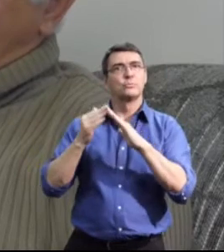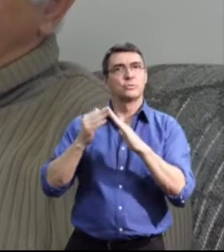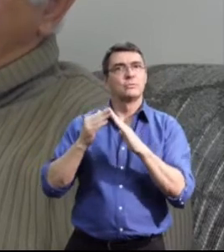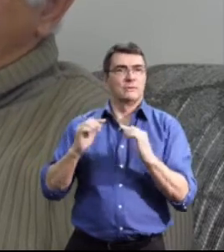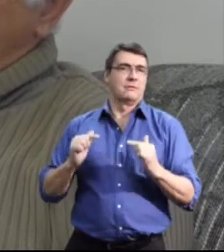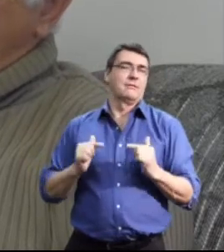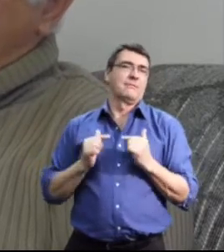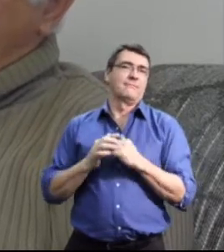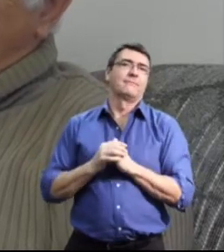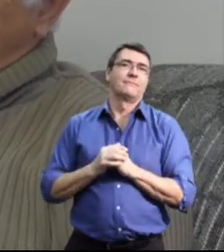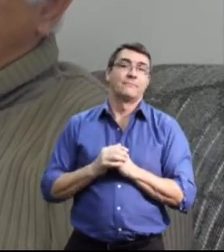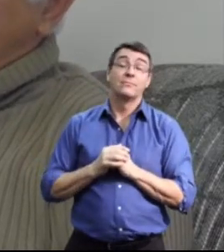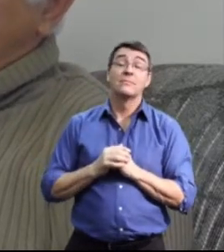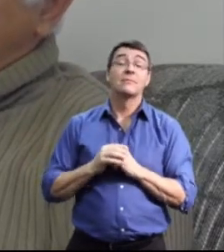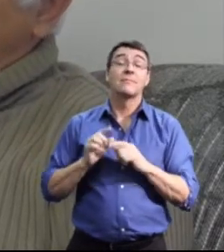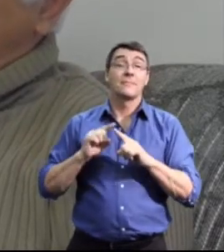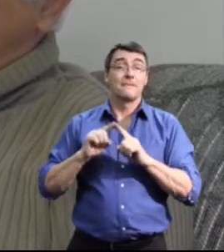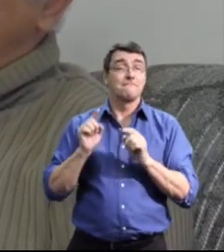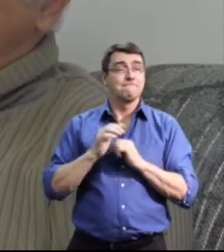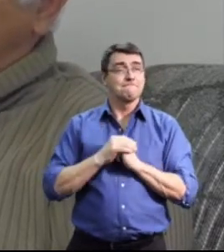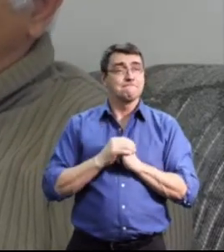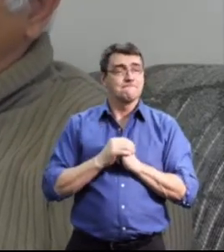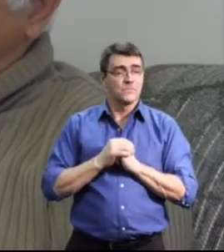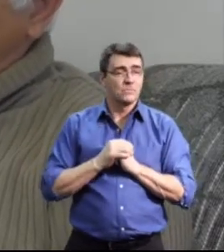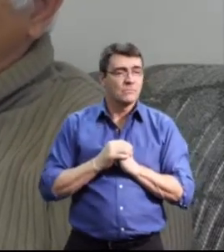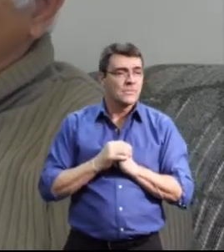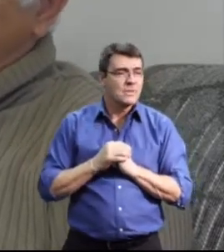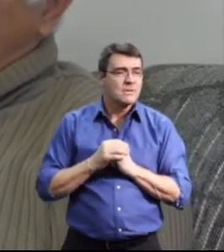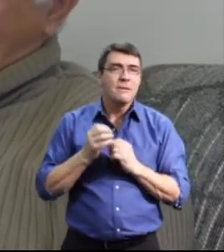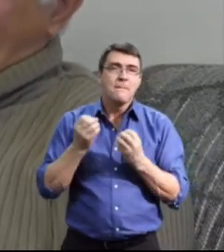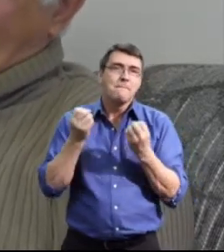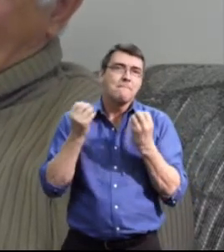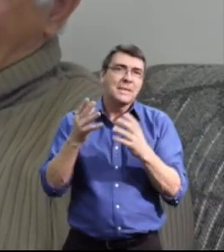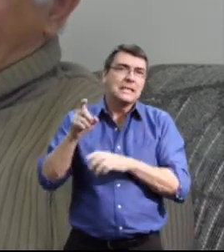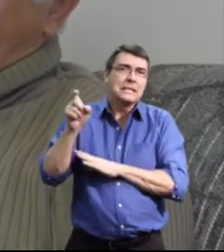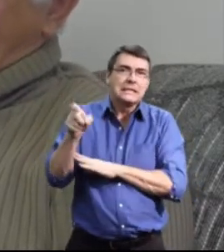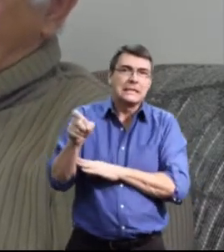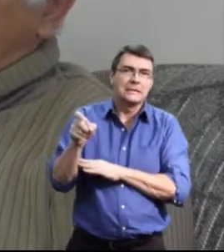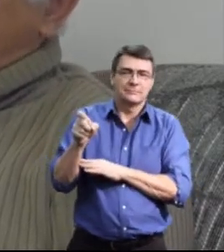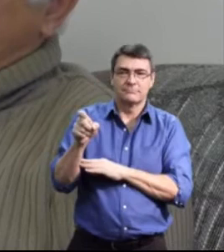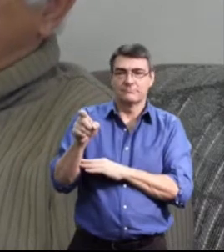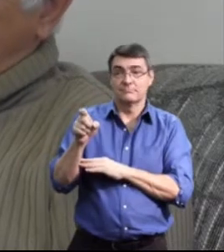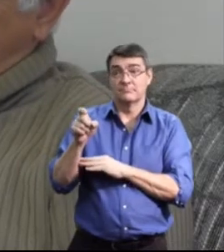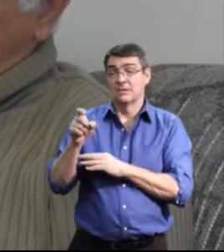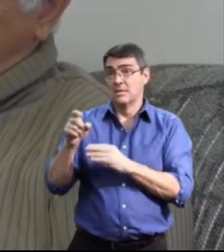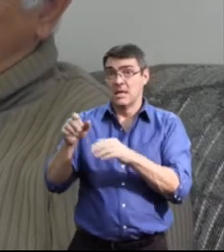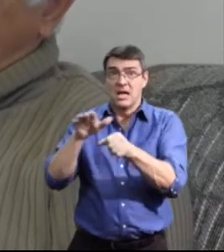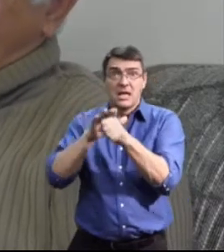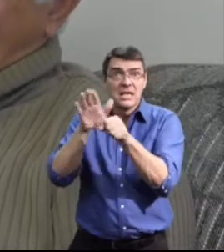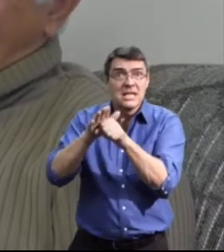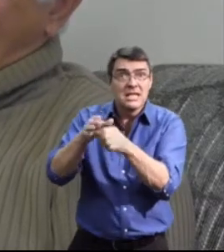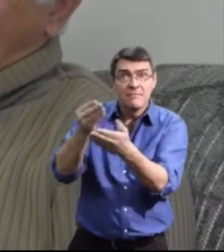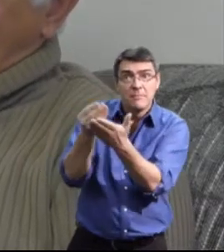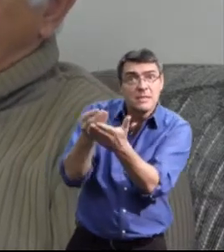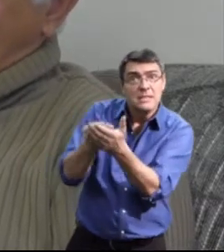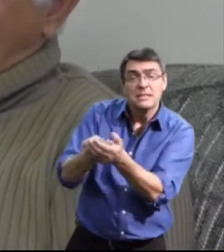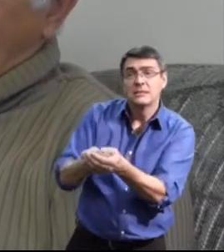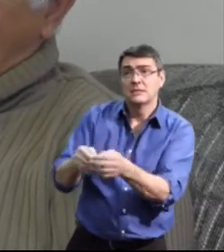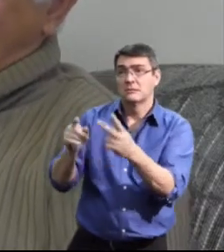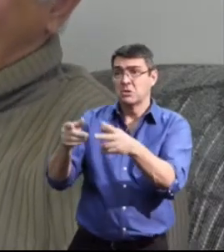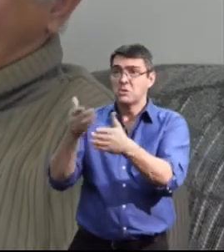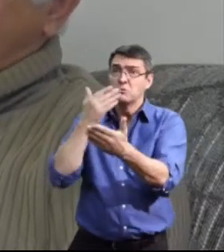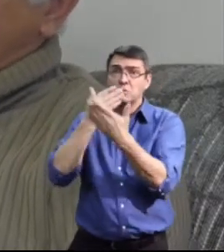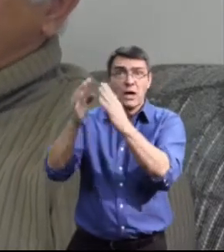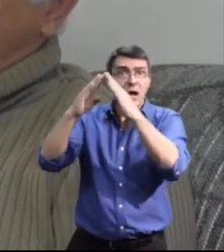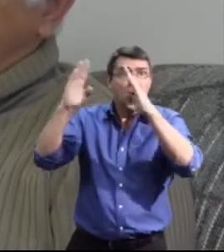However, many of the needs such as an adequate income, a decent place to live, enough income to